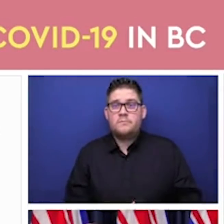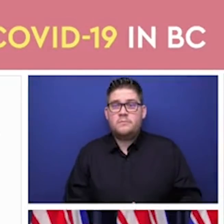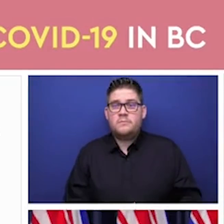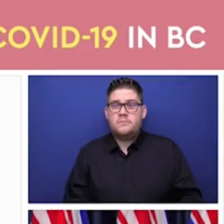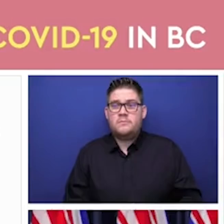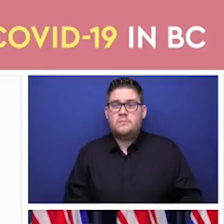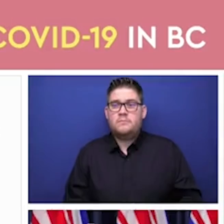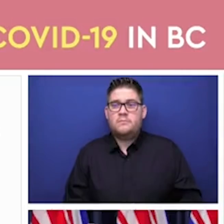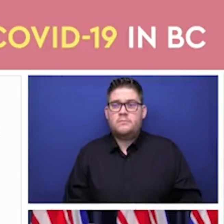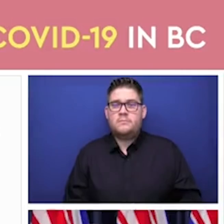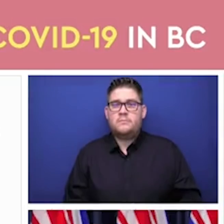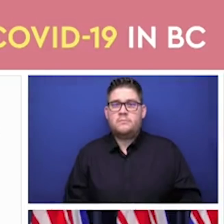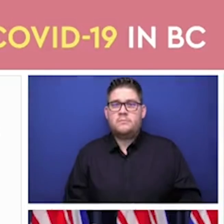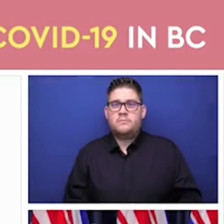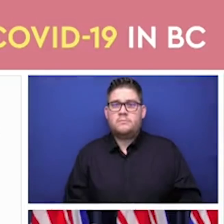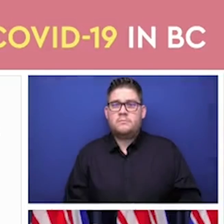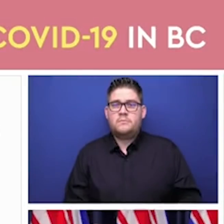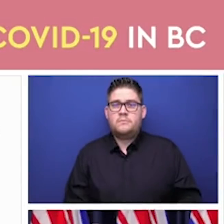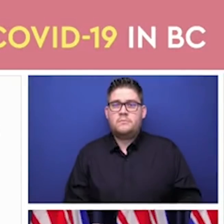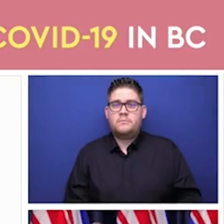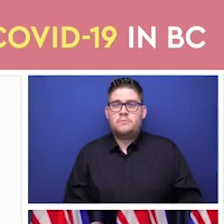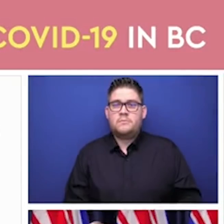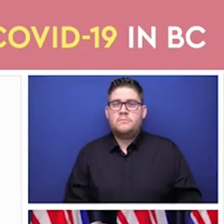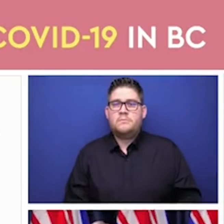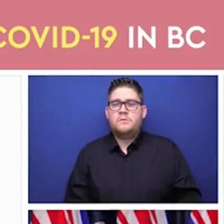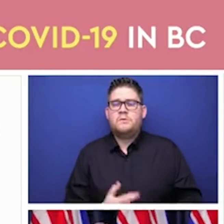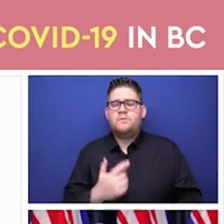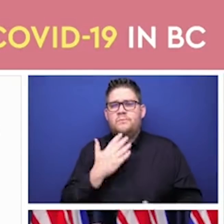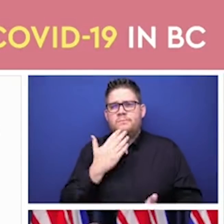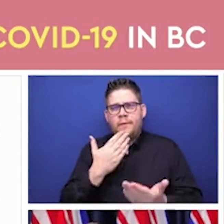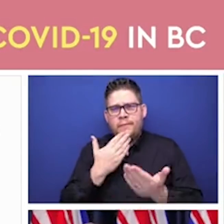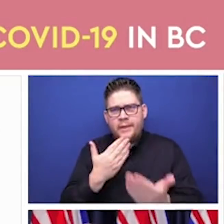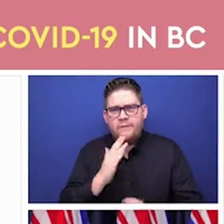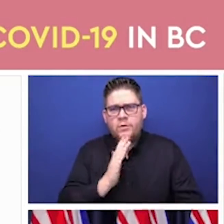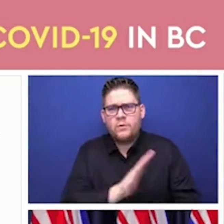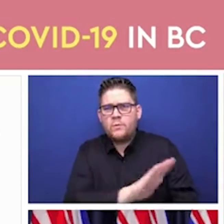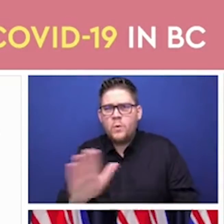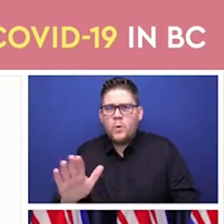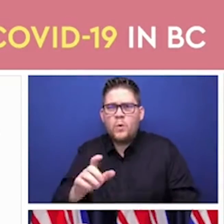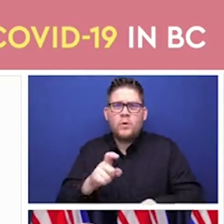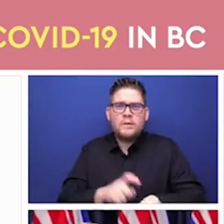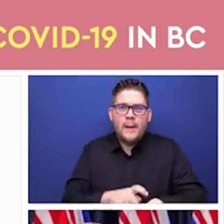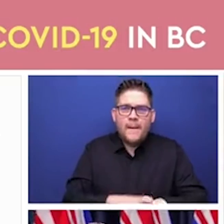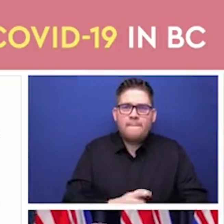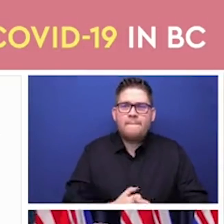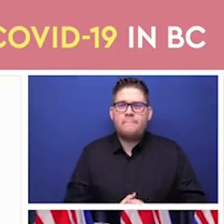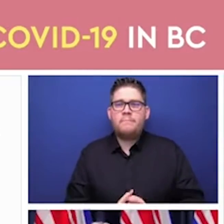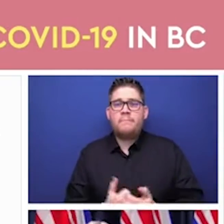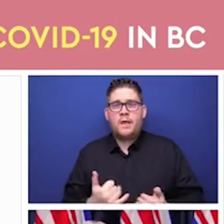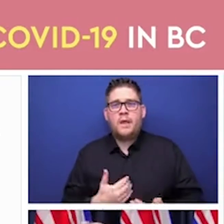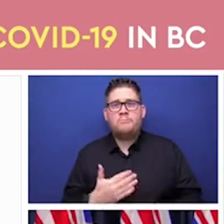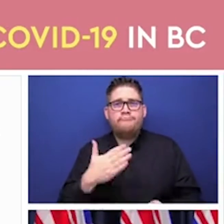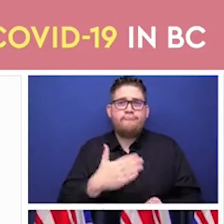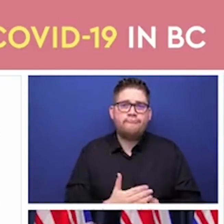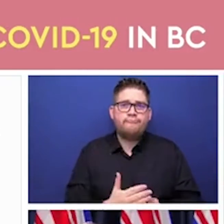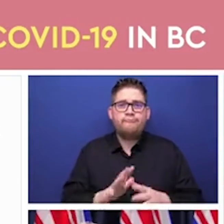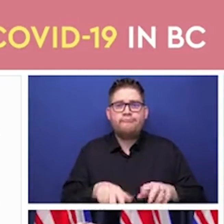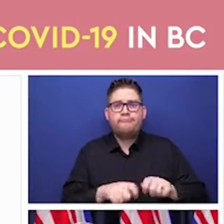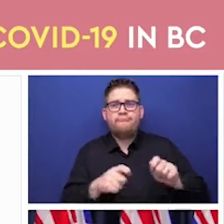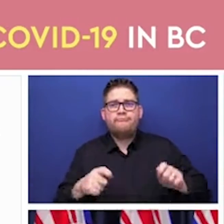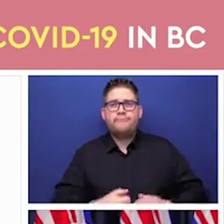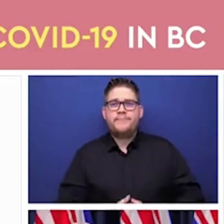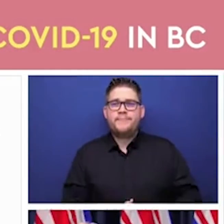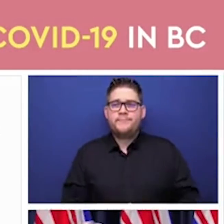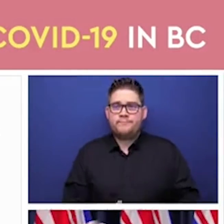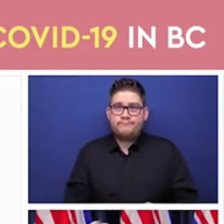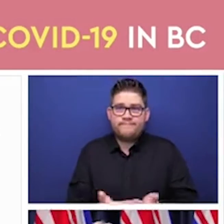your time today and I'm going to stop there and I think take any questions for any of us here